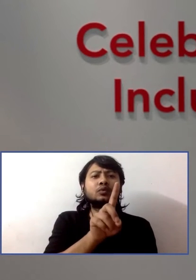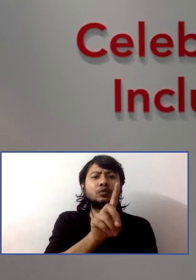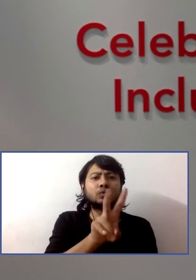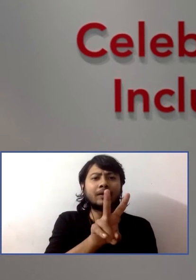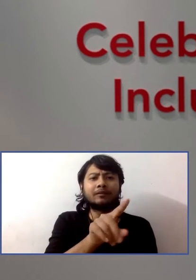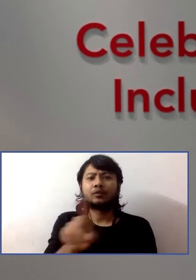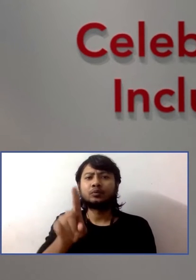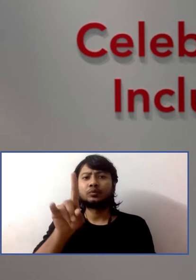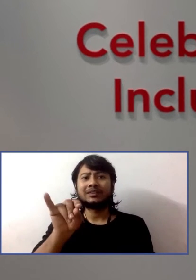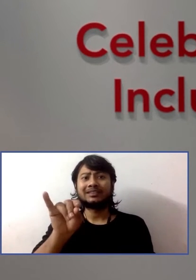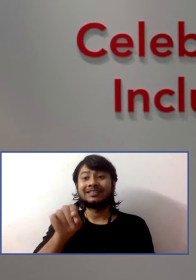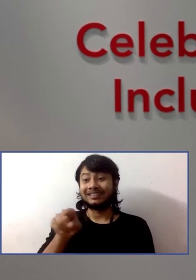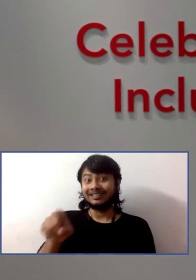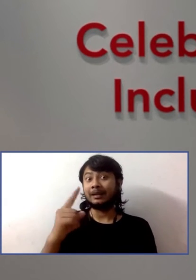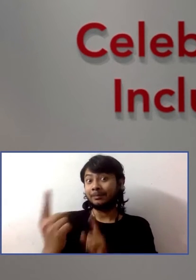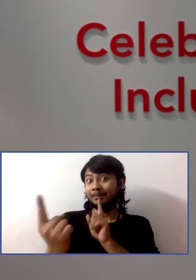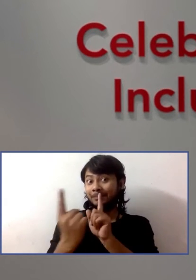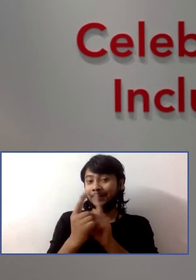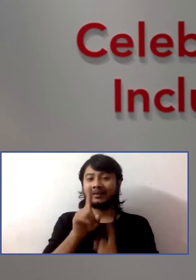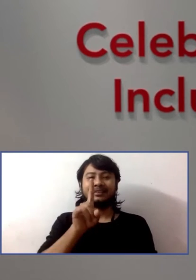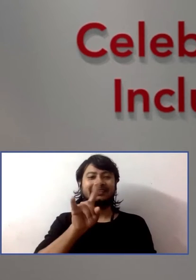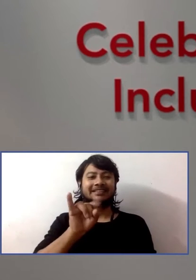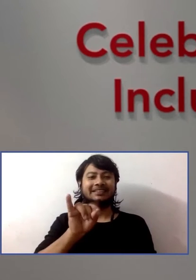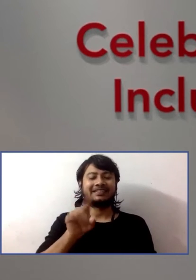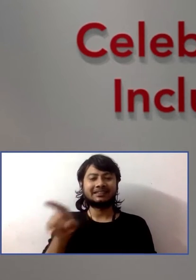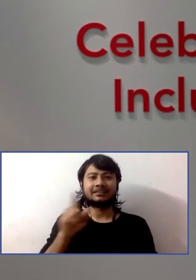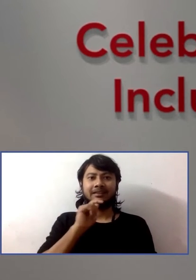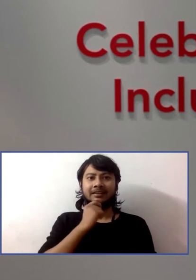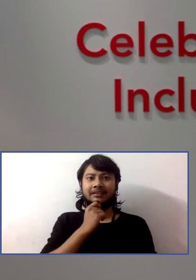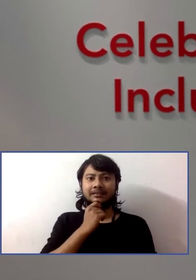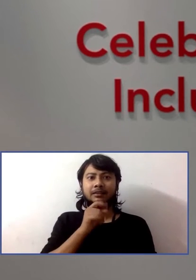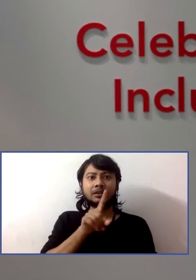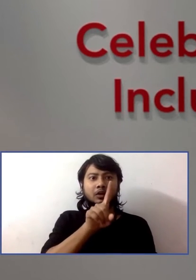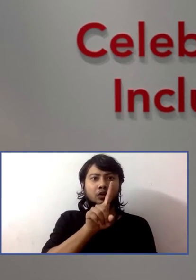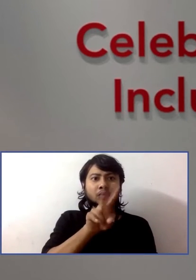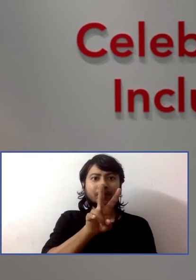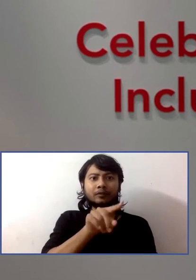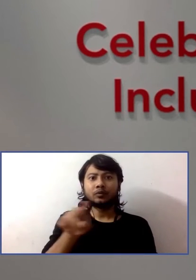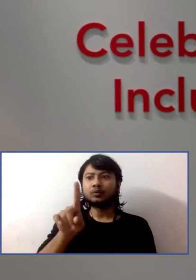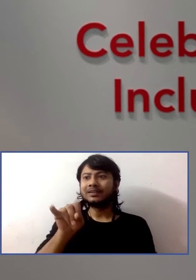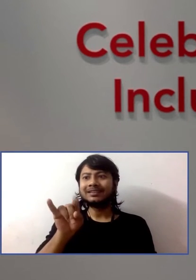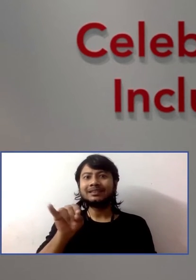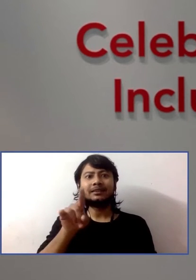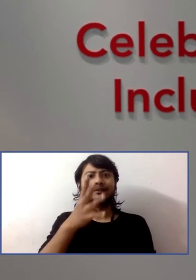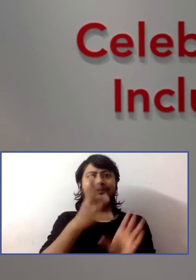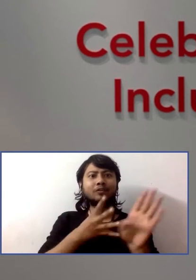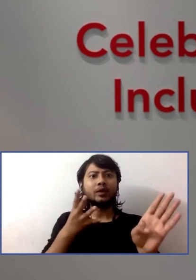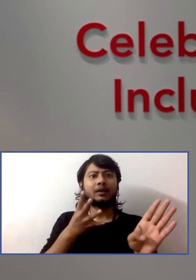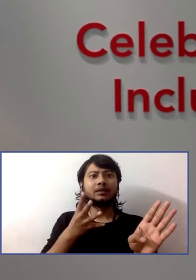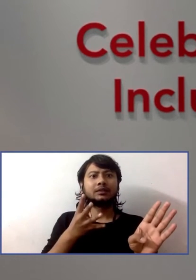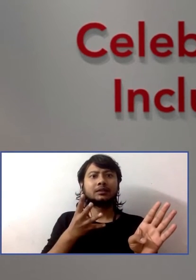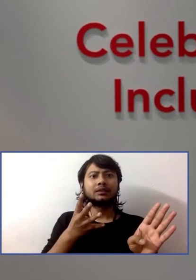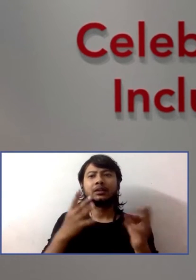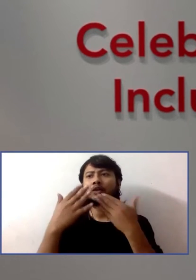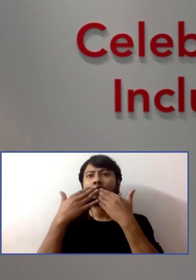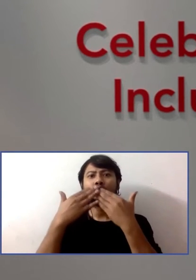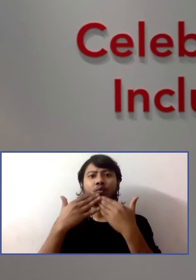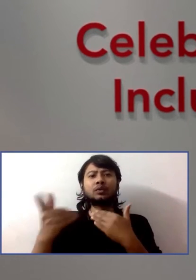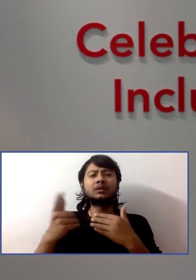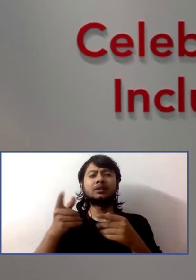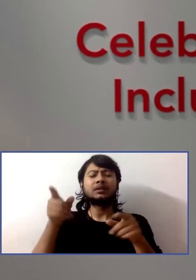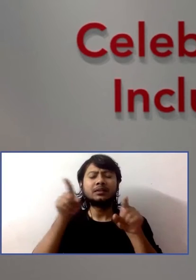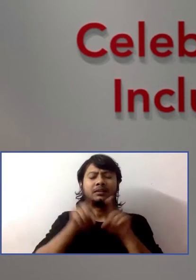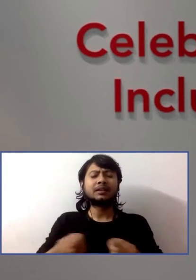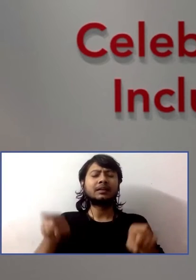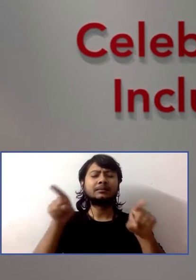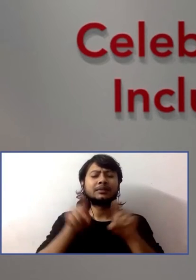For 12 to 16 years old, what happened? He couldn't do what he's being asked to do. And I learned this in